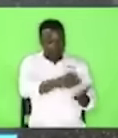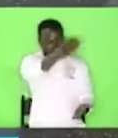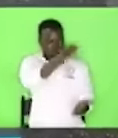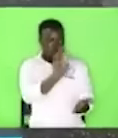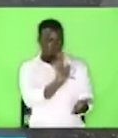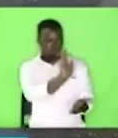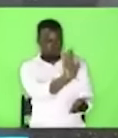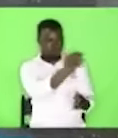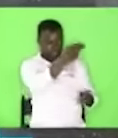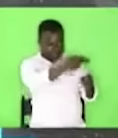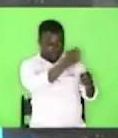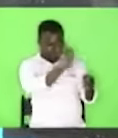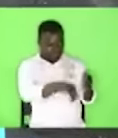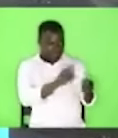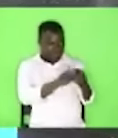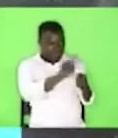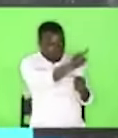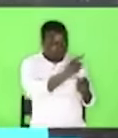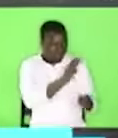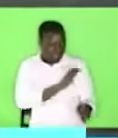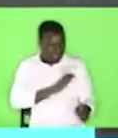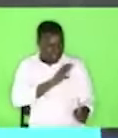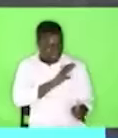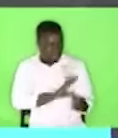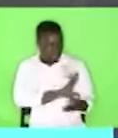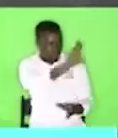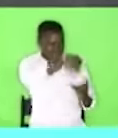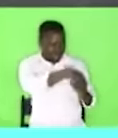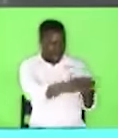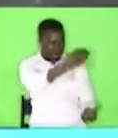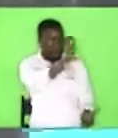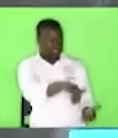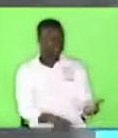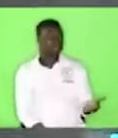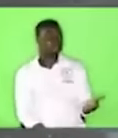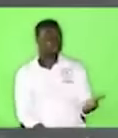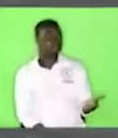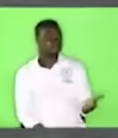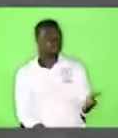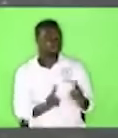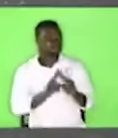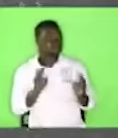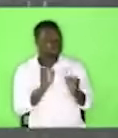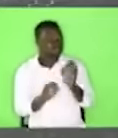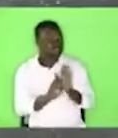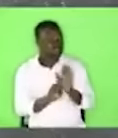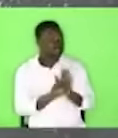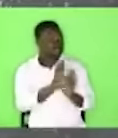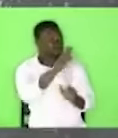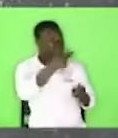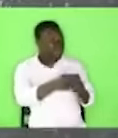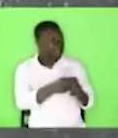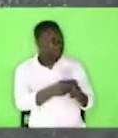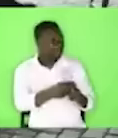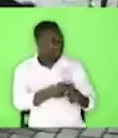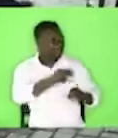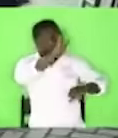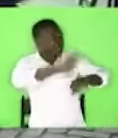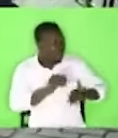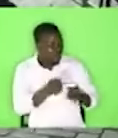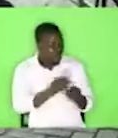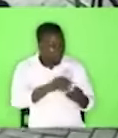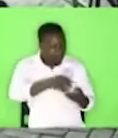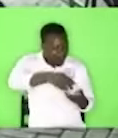in the bottom. Now, hold it. So, when your name is mentioned, or when you open the bottle,